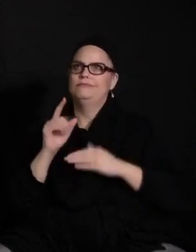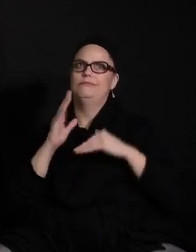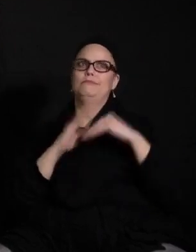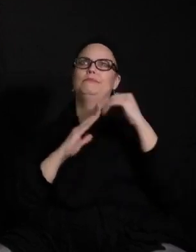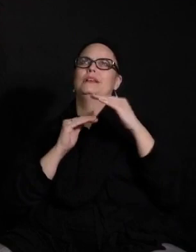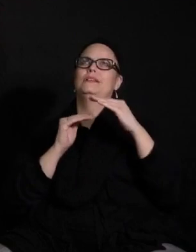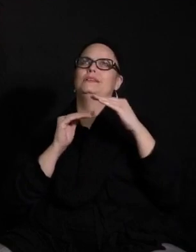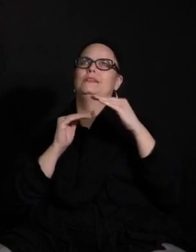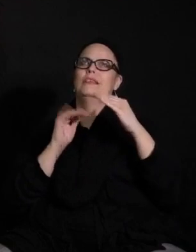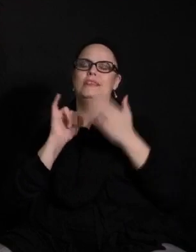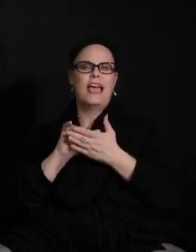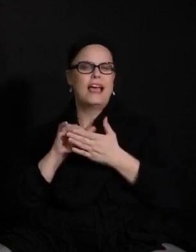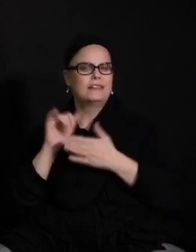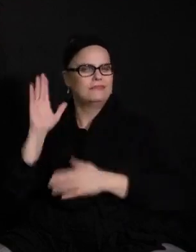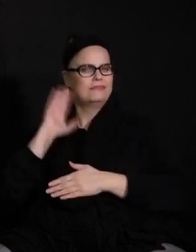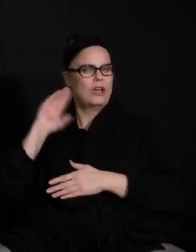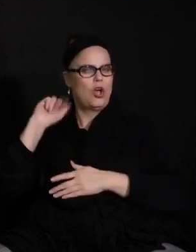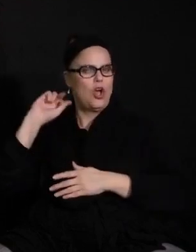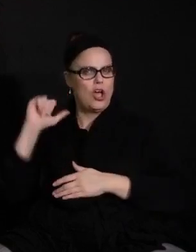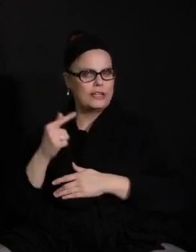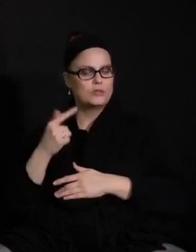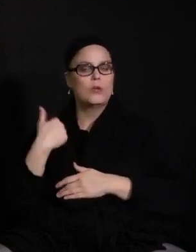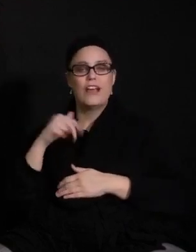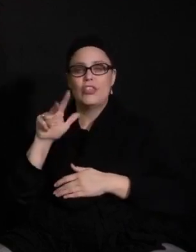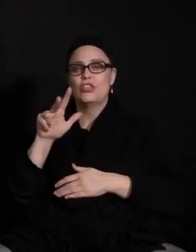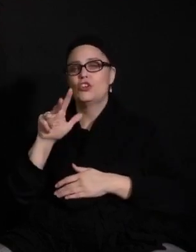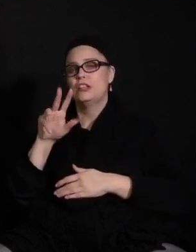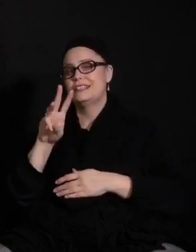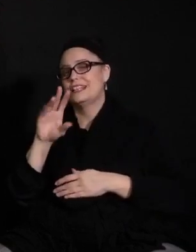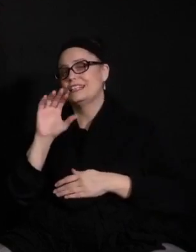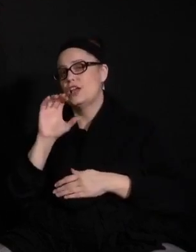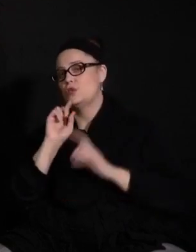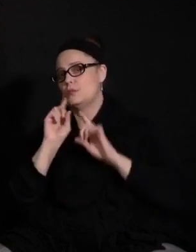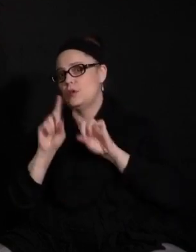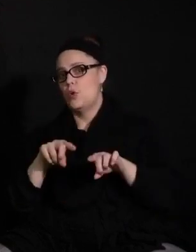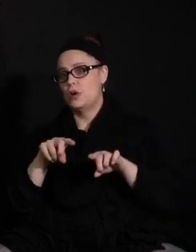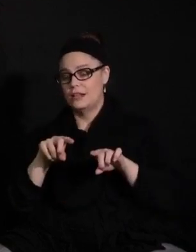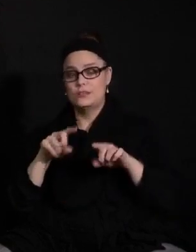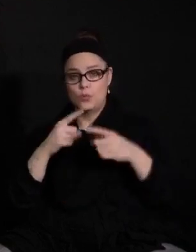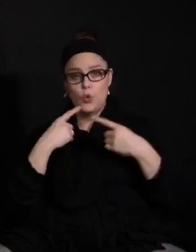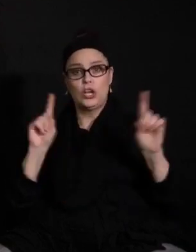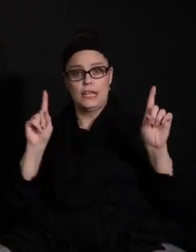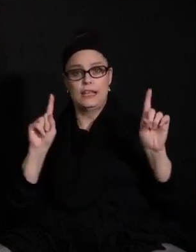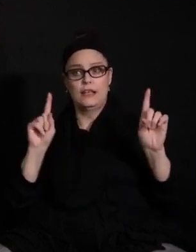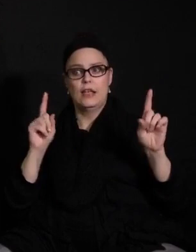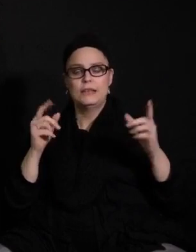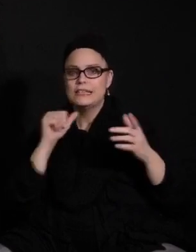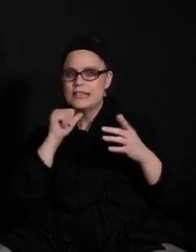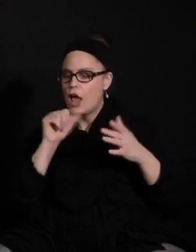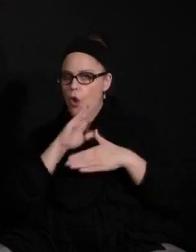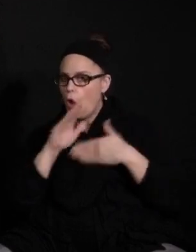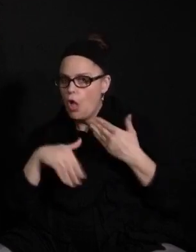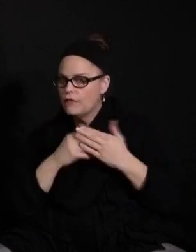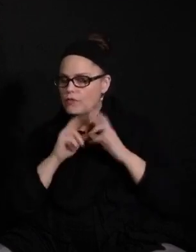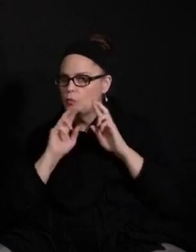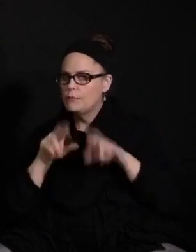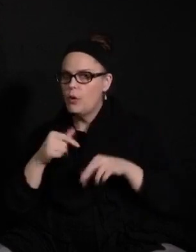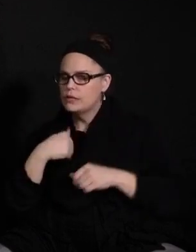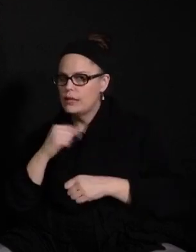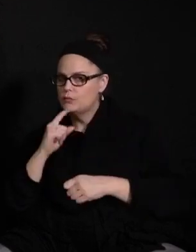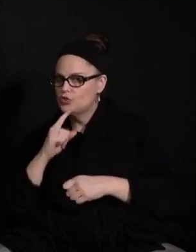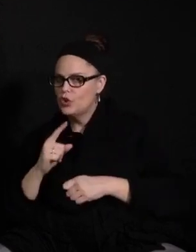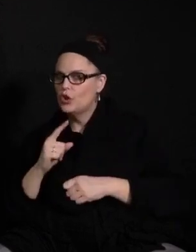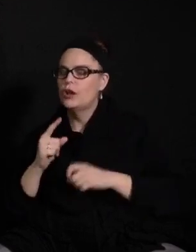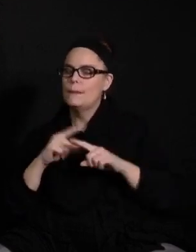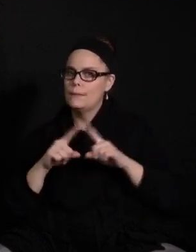over 3,600 reports. So it is working. It's not every report we want, but it's a lot of them. And so that's helped reduce our